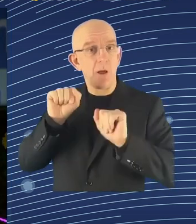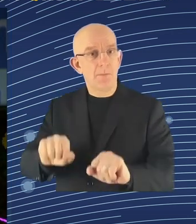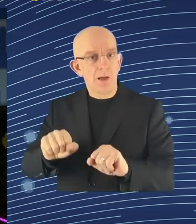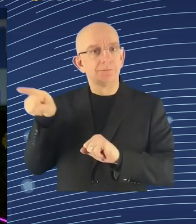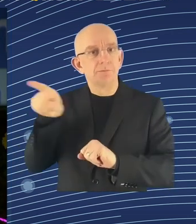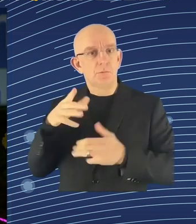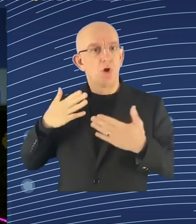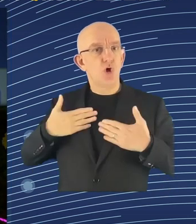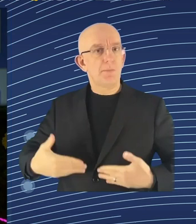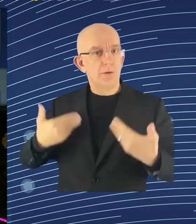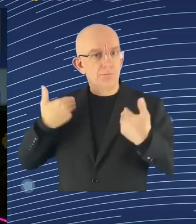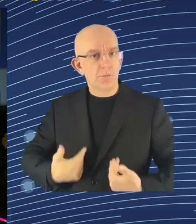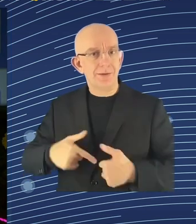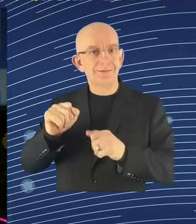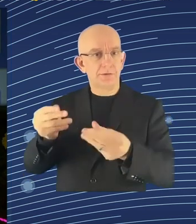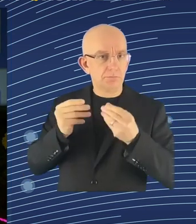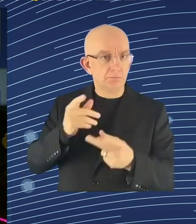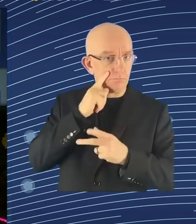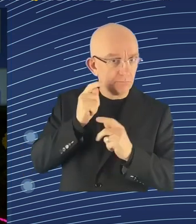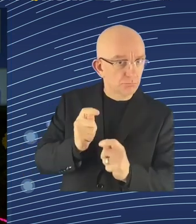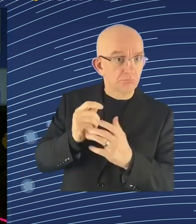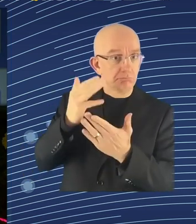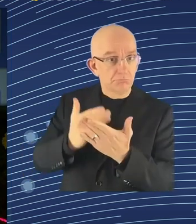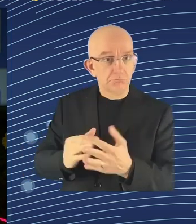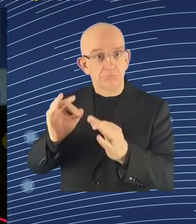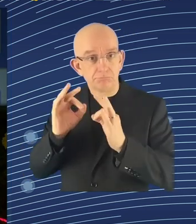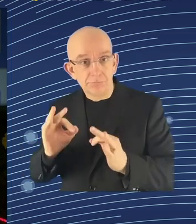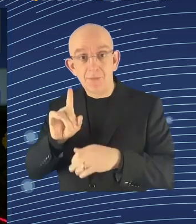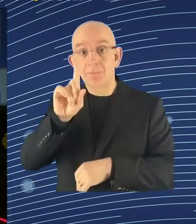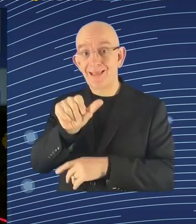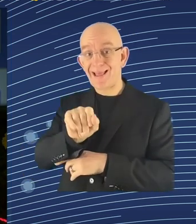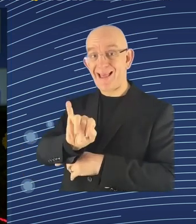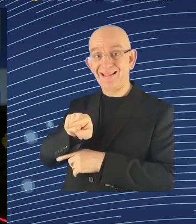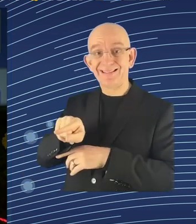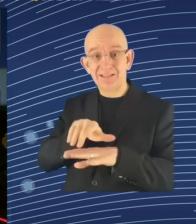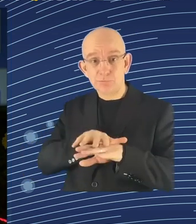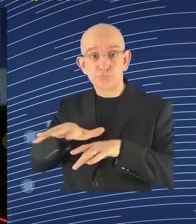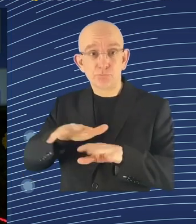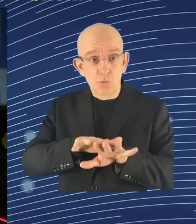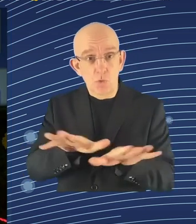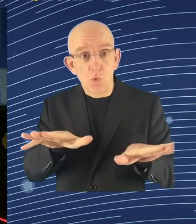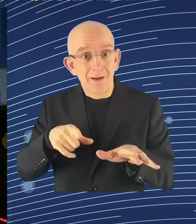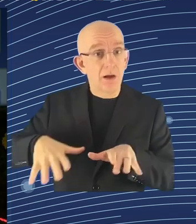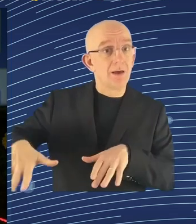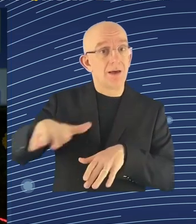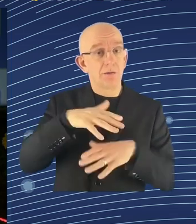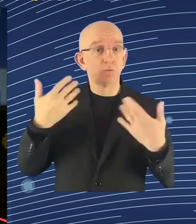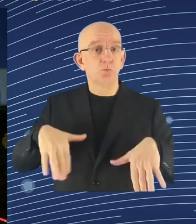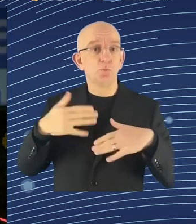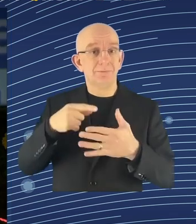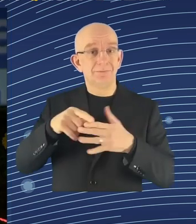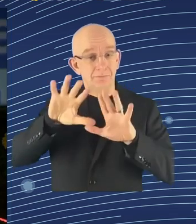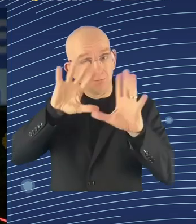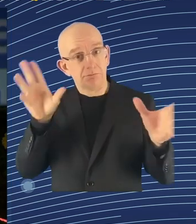the entire employer-worker relationship. And it poses important questions in terms of labor law, social